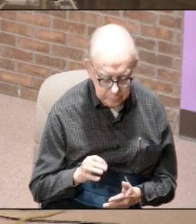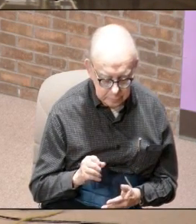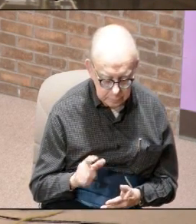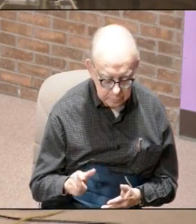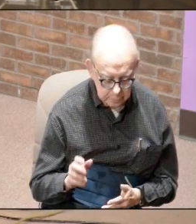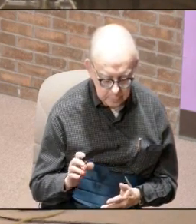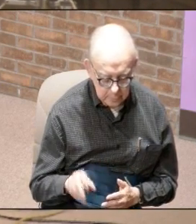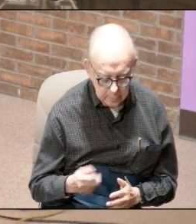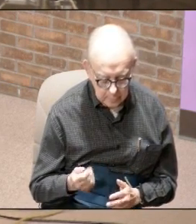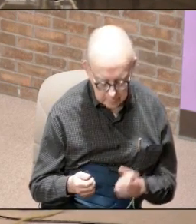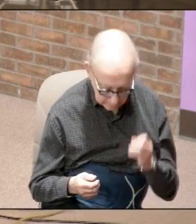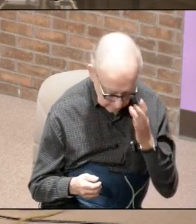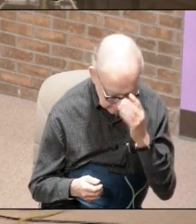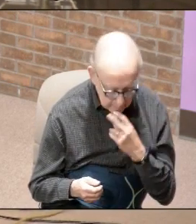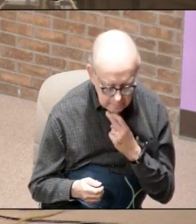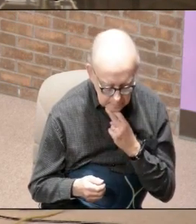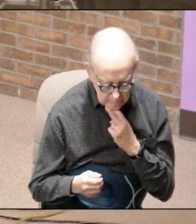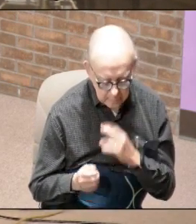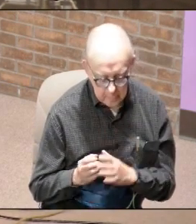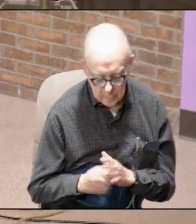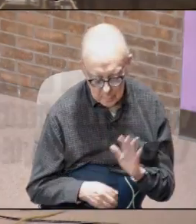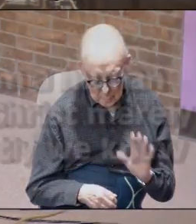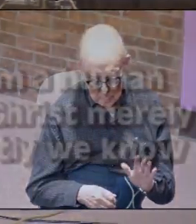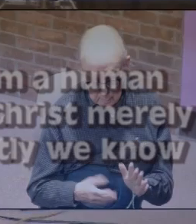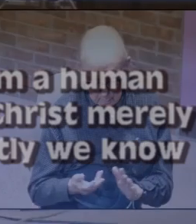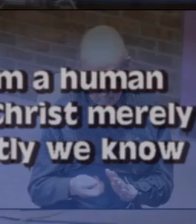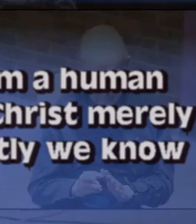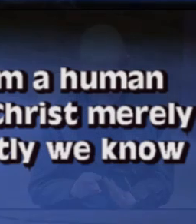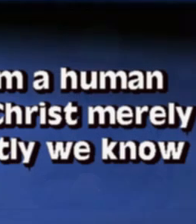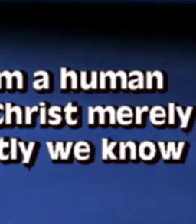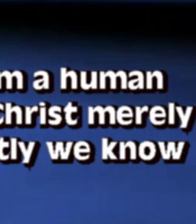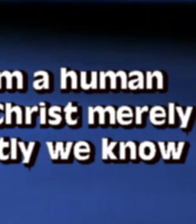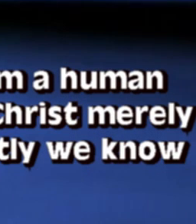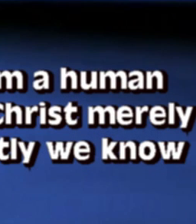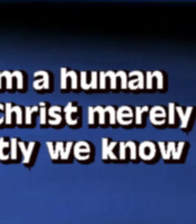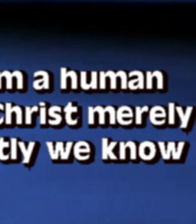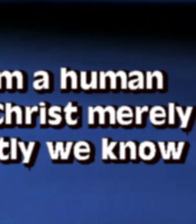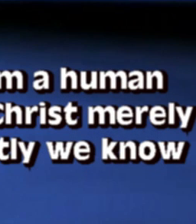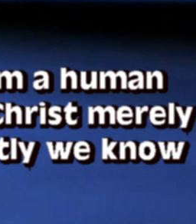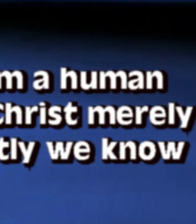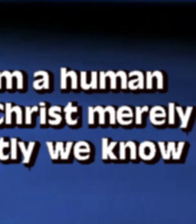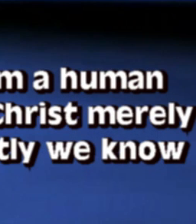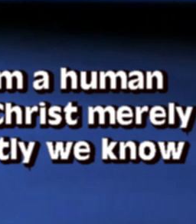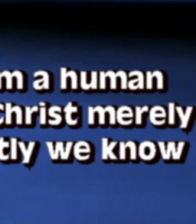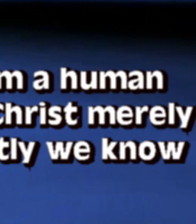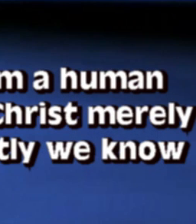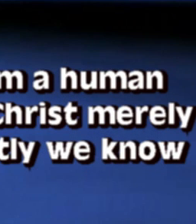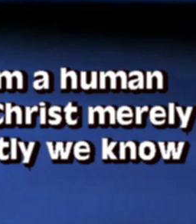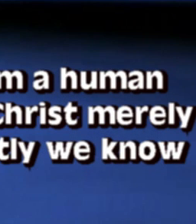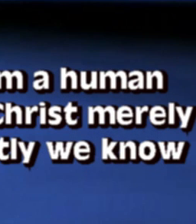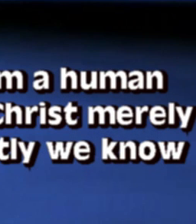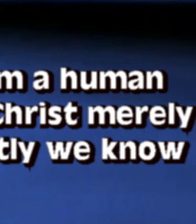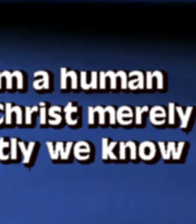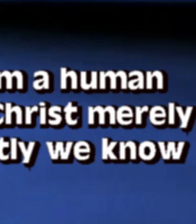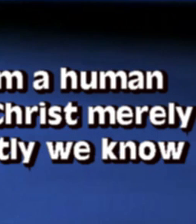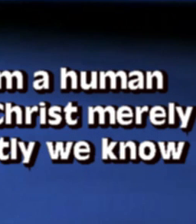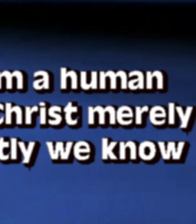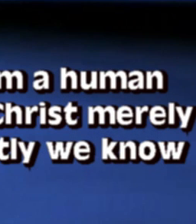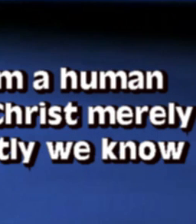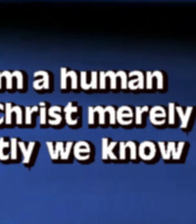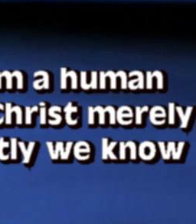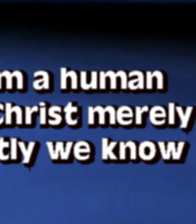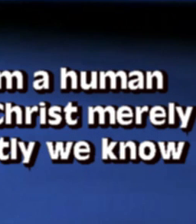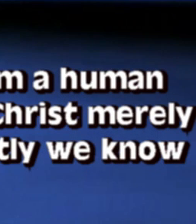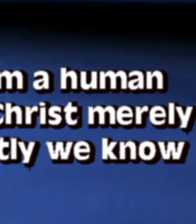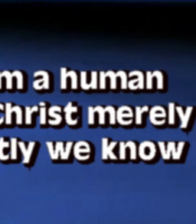in 2nd Corinthians chapter 5 verse 16 in the New Living Translation he writes this so we have stopped evaluating